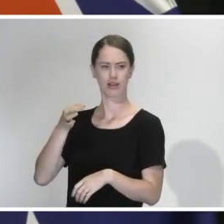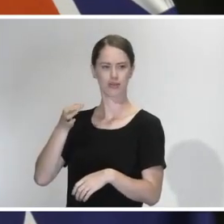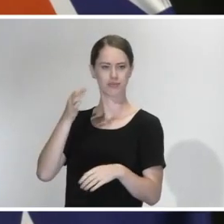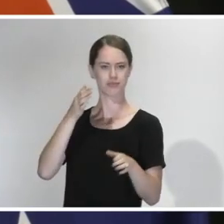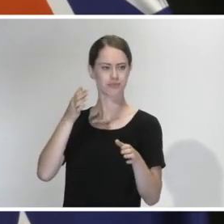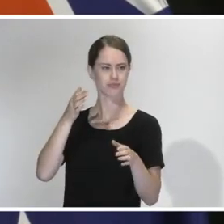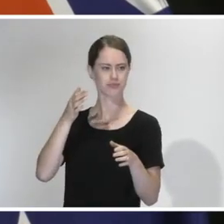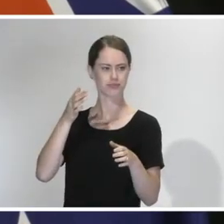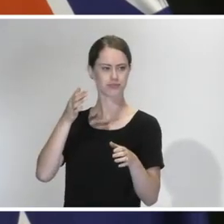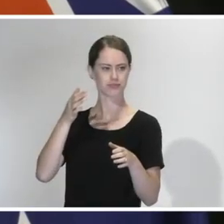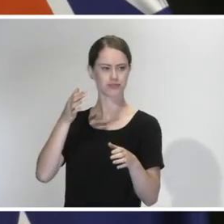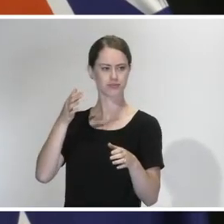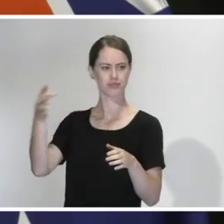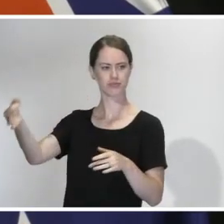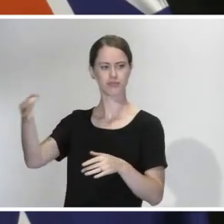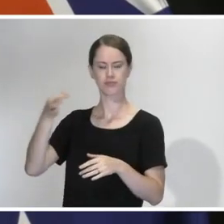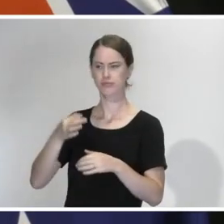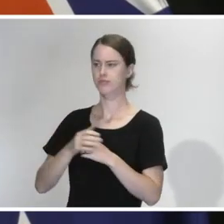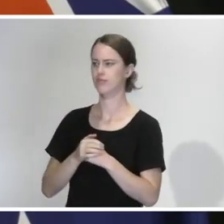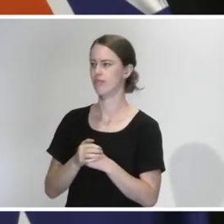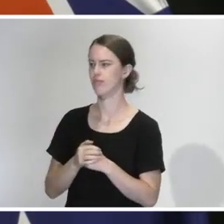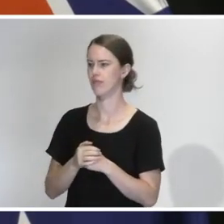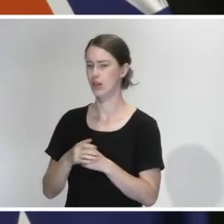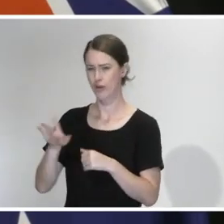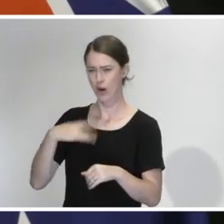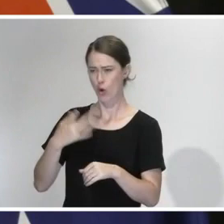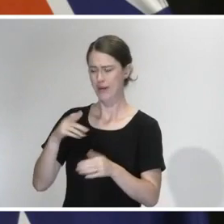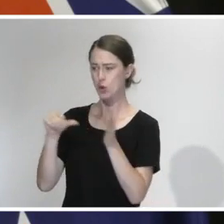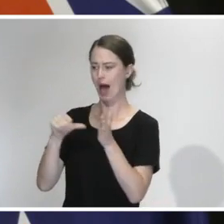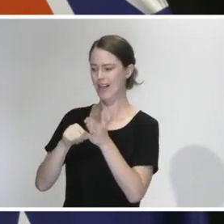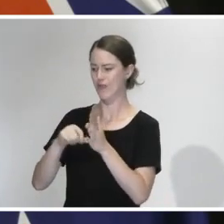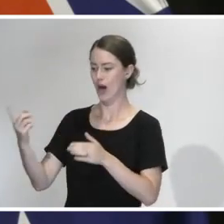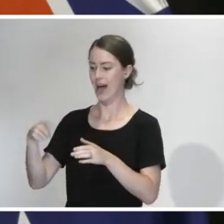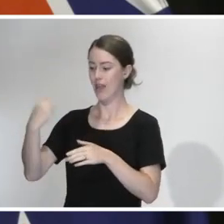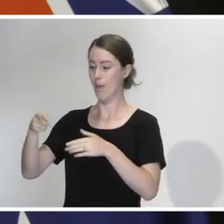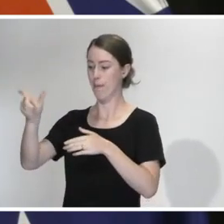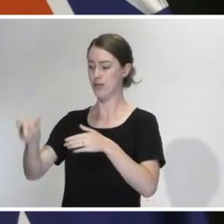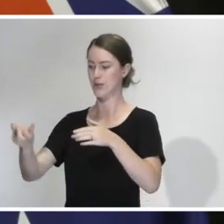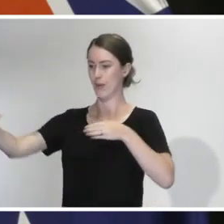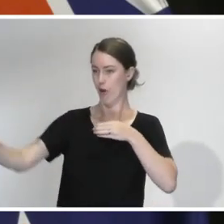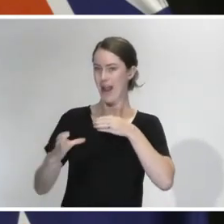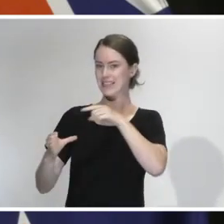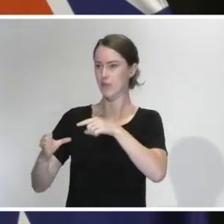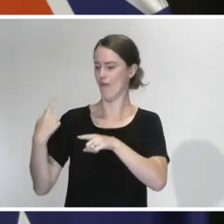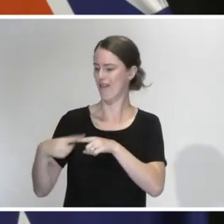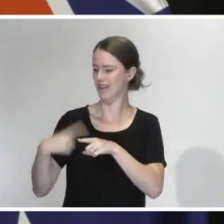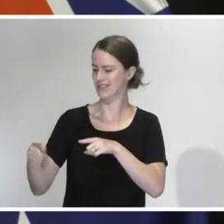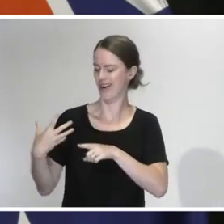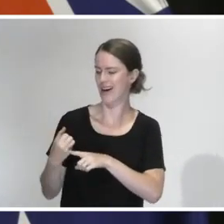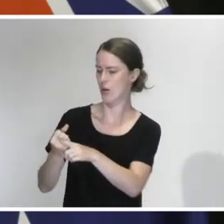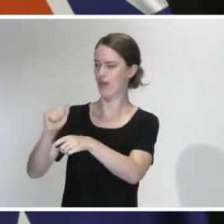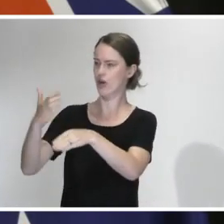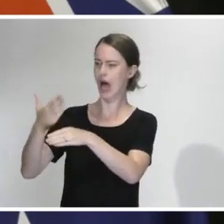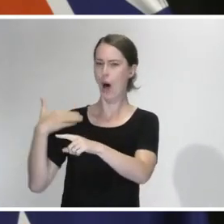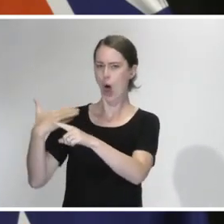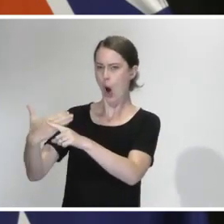Do you think it would be challenging to bring someone up to speed? Yes. And in terms of timing, how long do you think